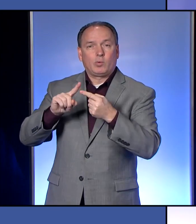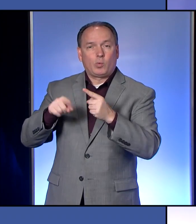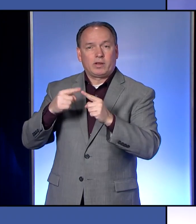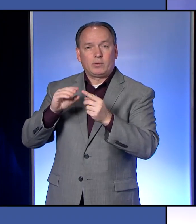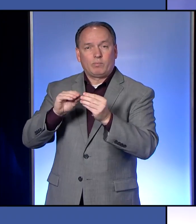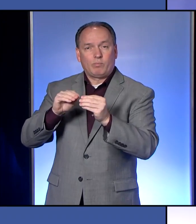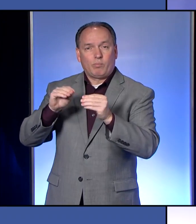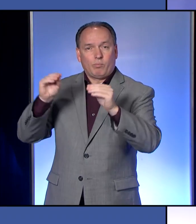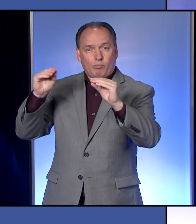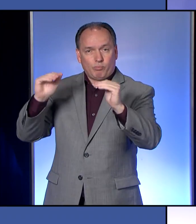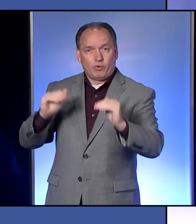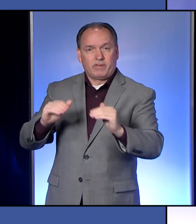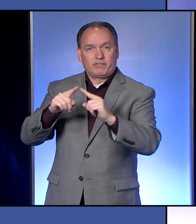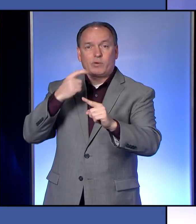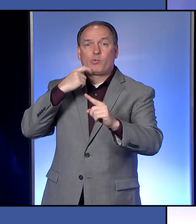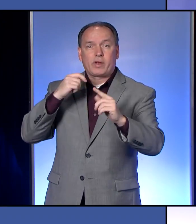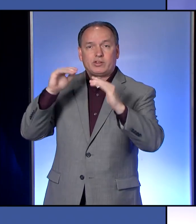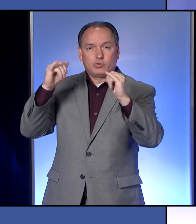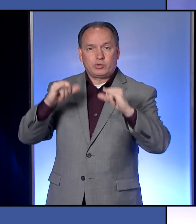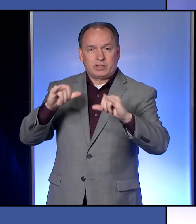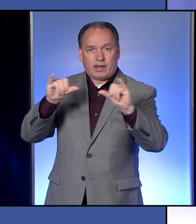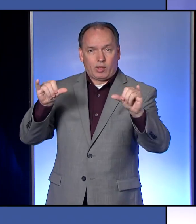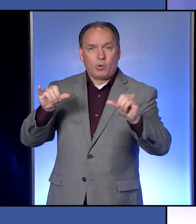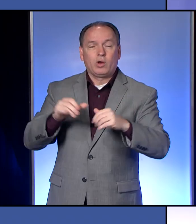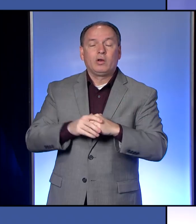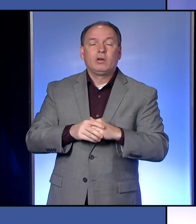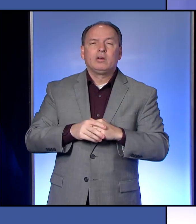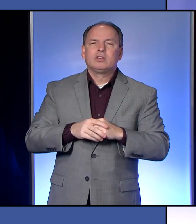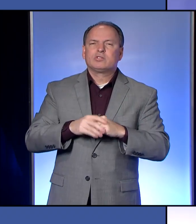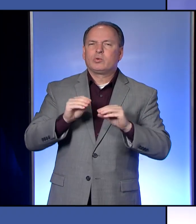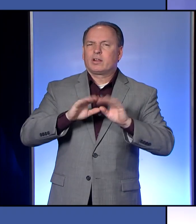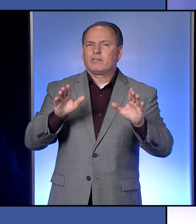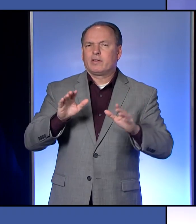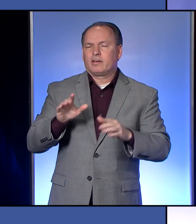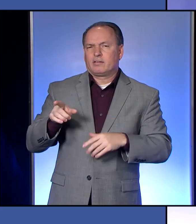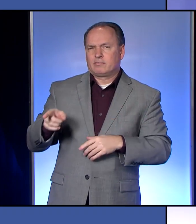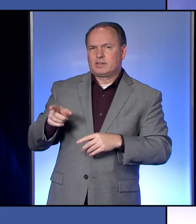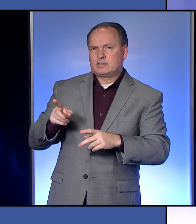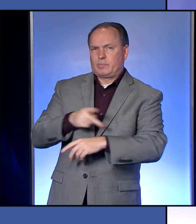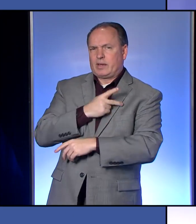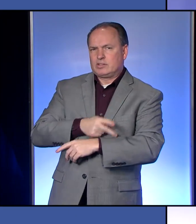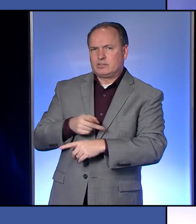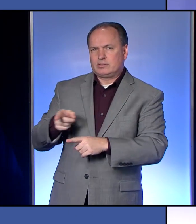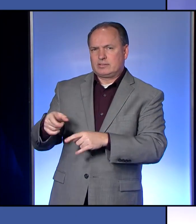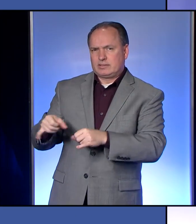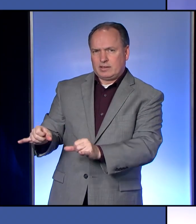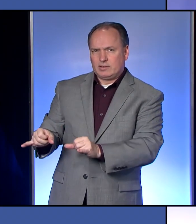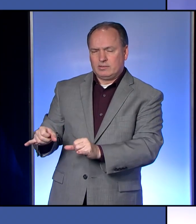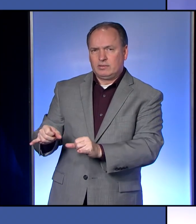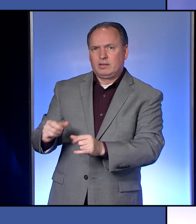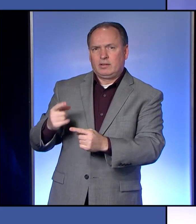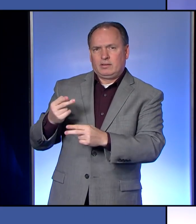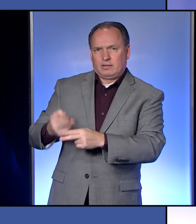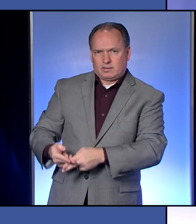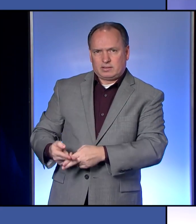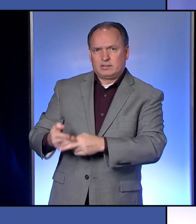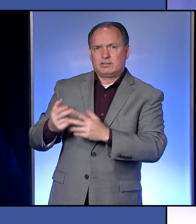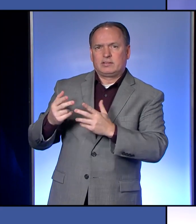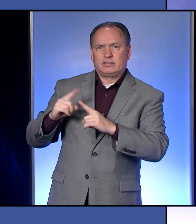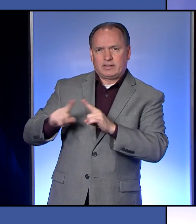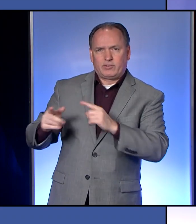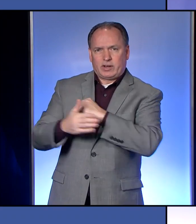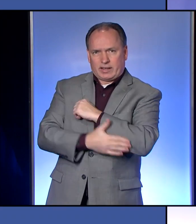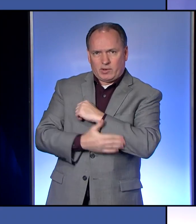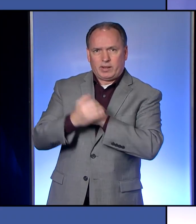yellow status. So, just to clarify, these patients, matter what, would still be considered a different